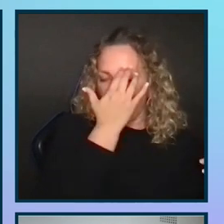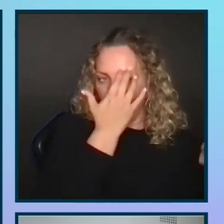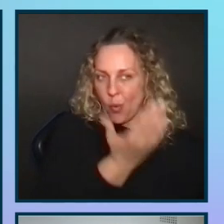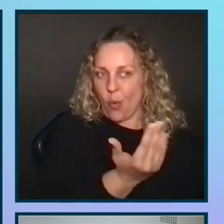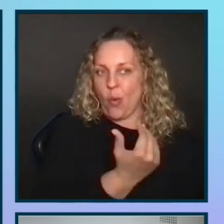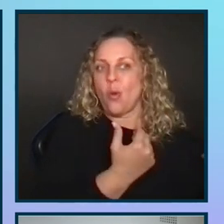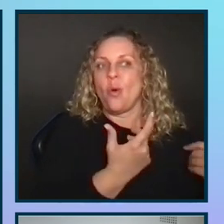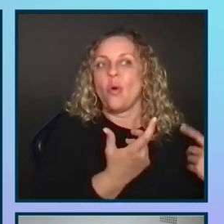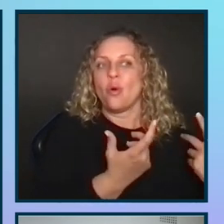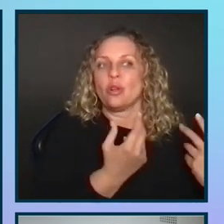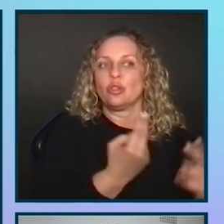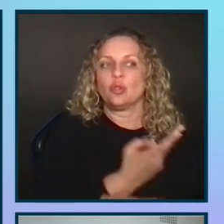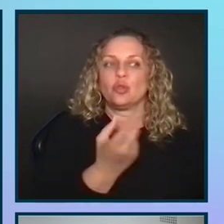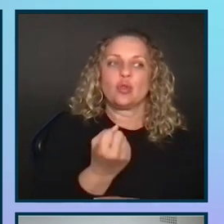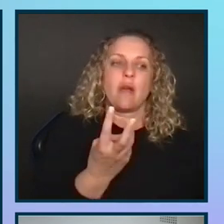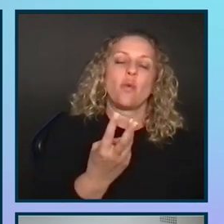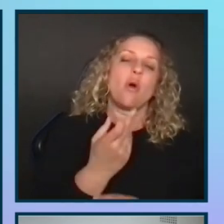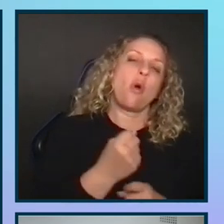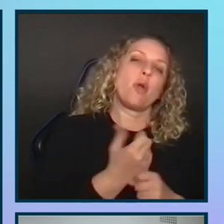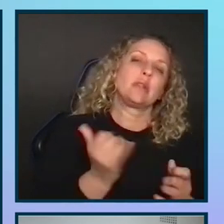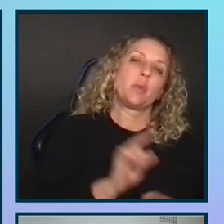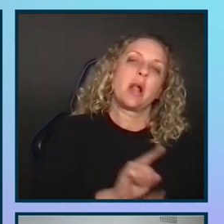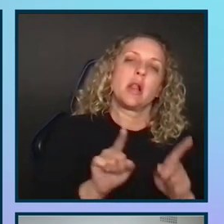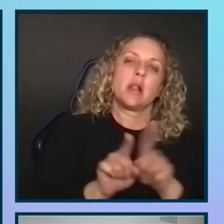users of your software, or products as well.